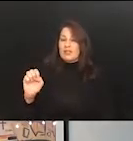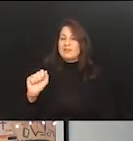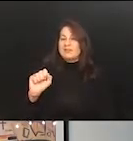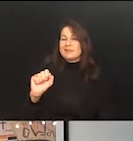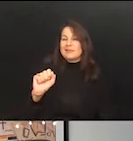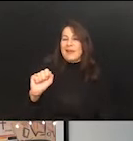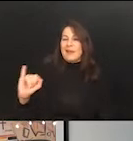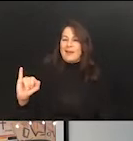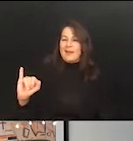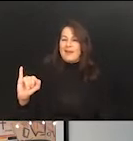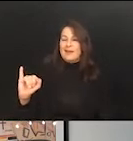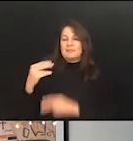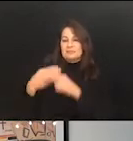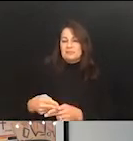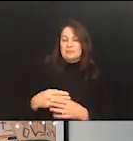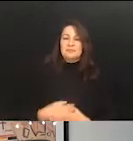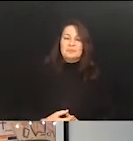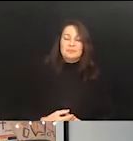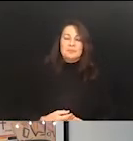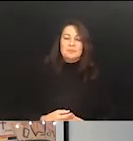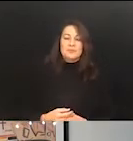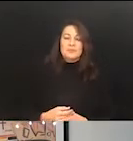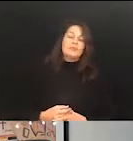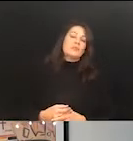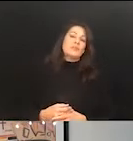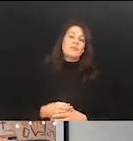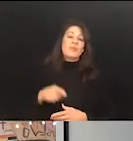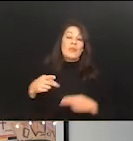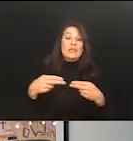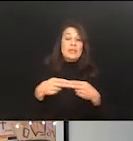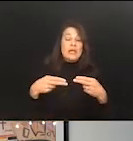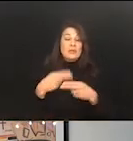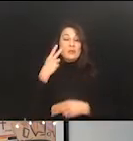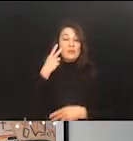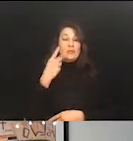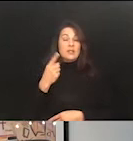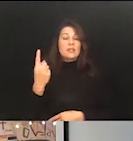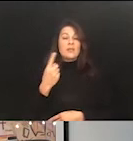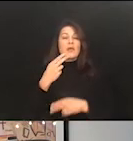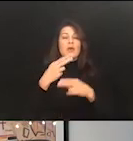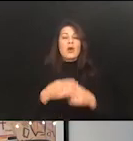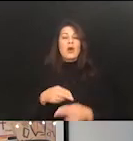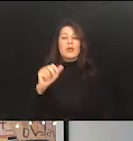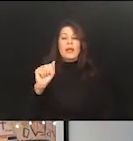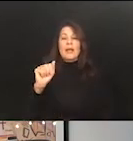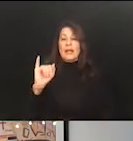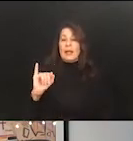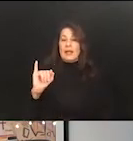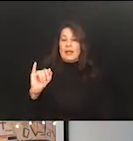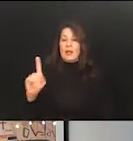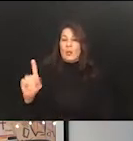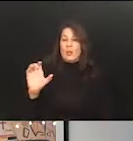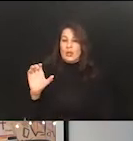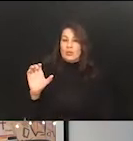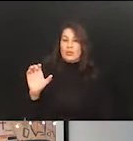that a lot during this presentation. This, this slide is something called the AI 100. It's one